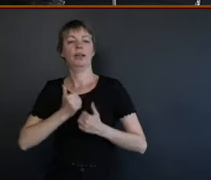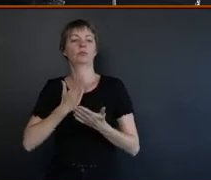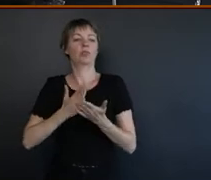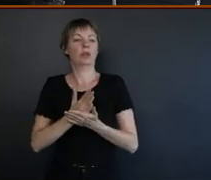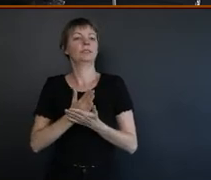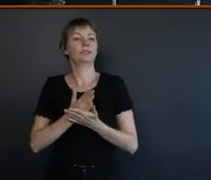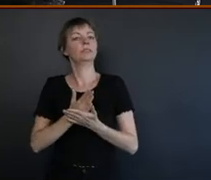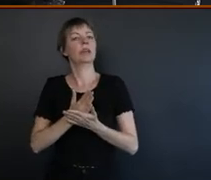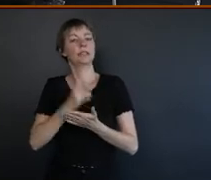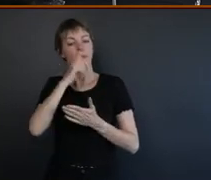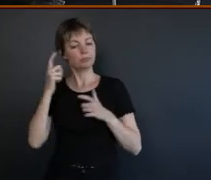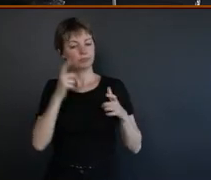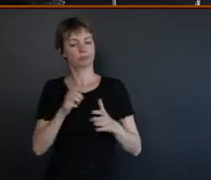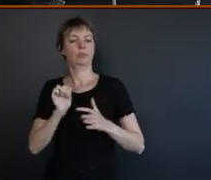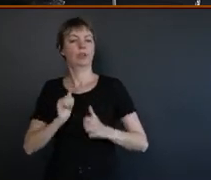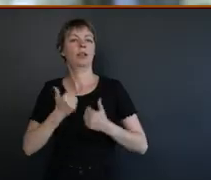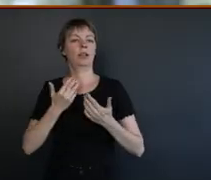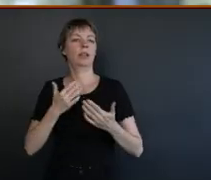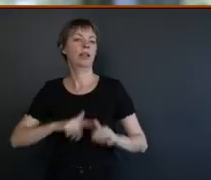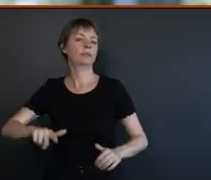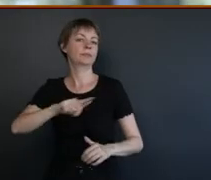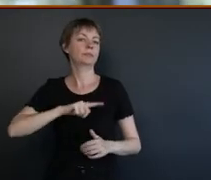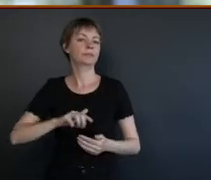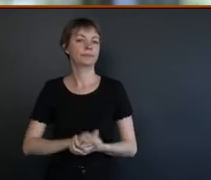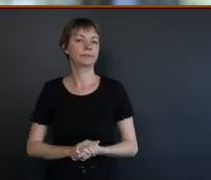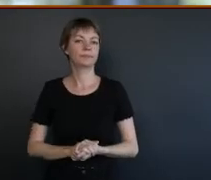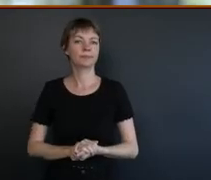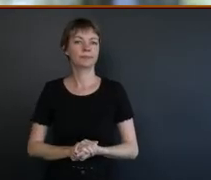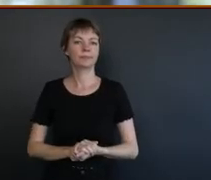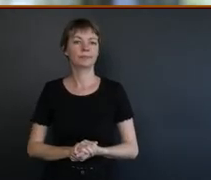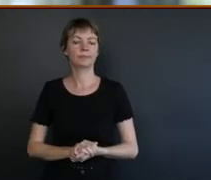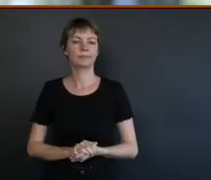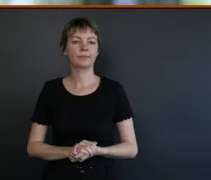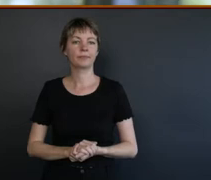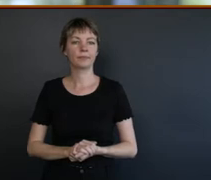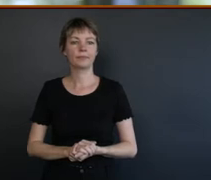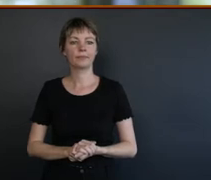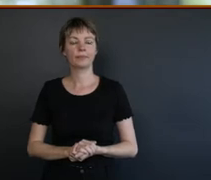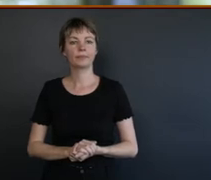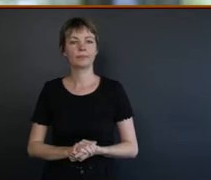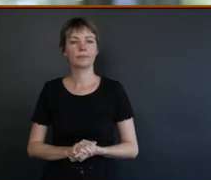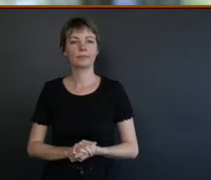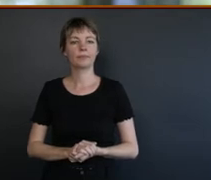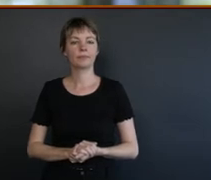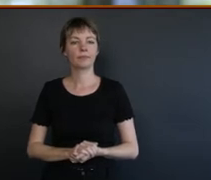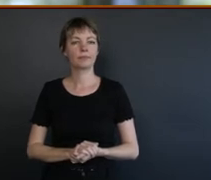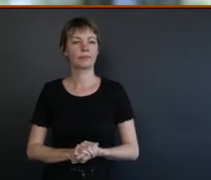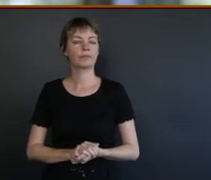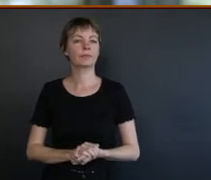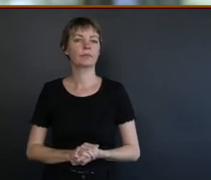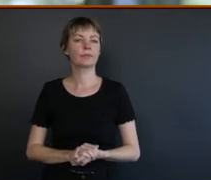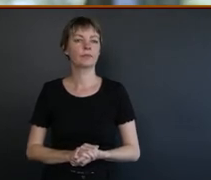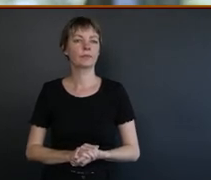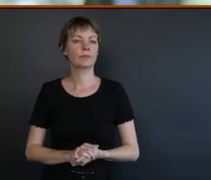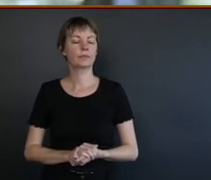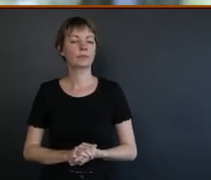Yeah. Yeah. And so in saying that, do you also see that, I mean, that